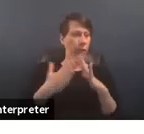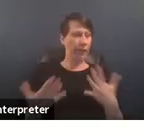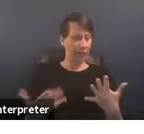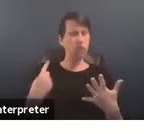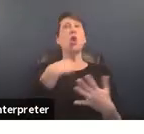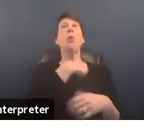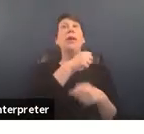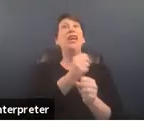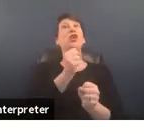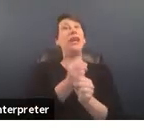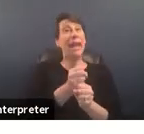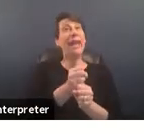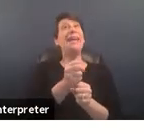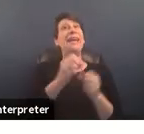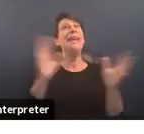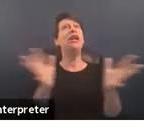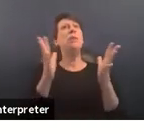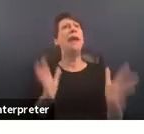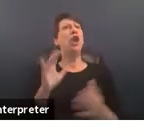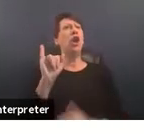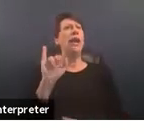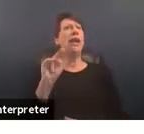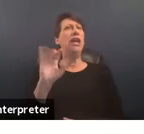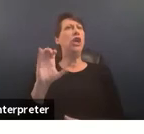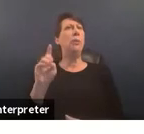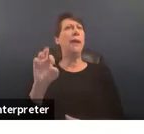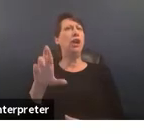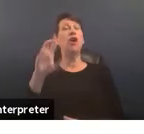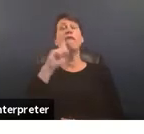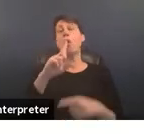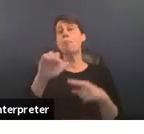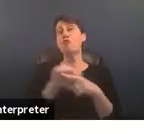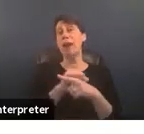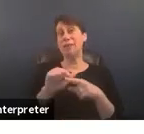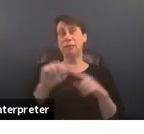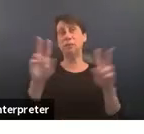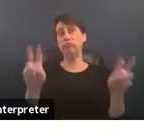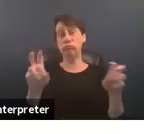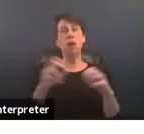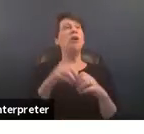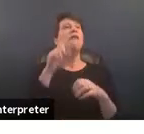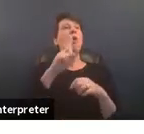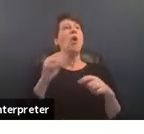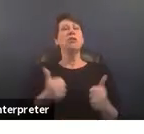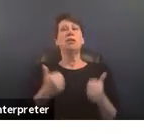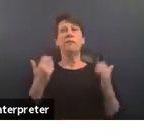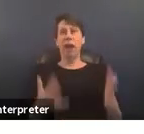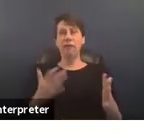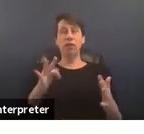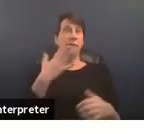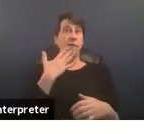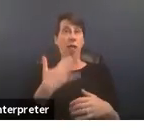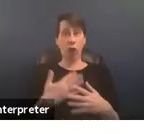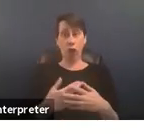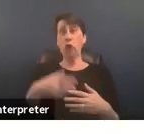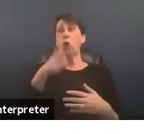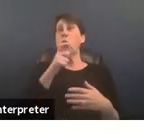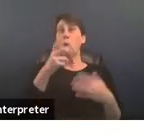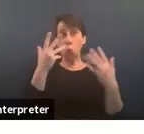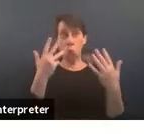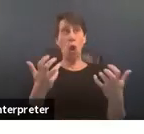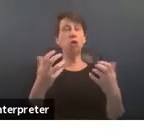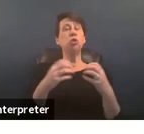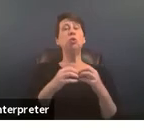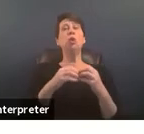um an incubator of practice right for um survivors of color who wanted to